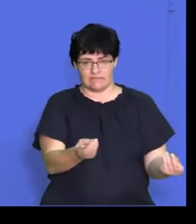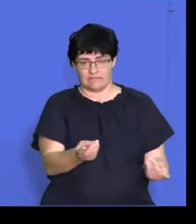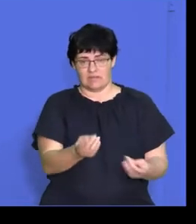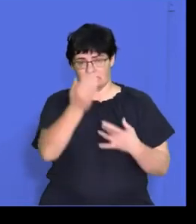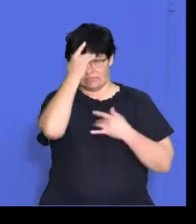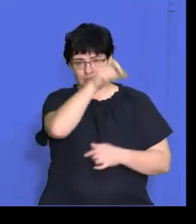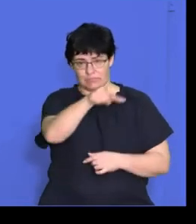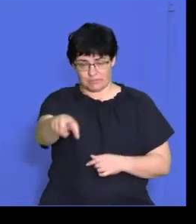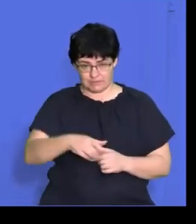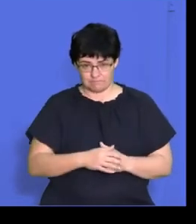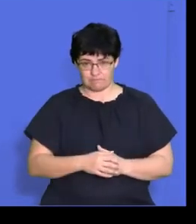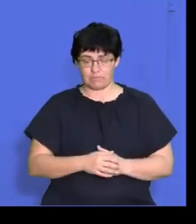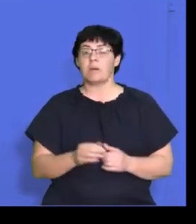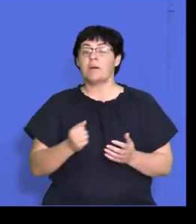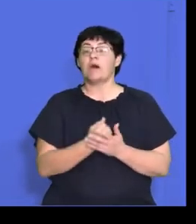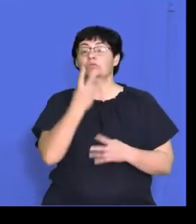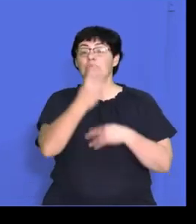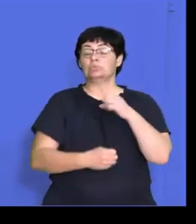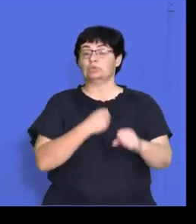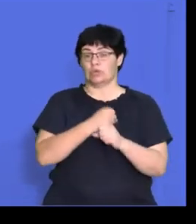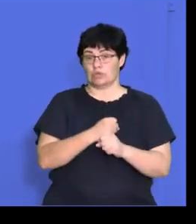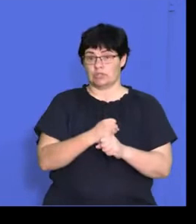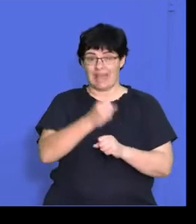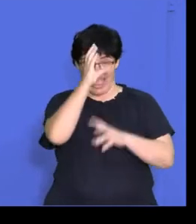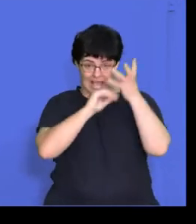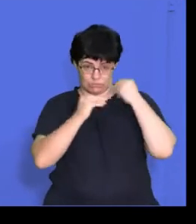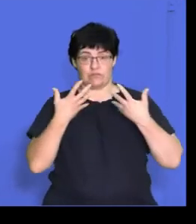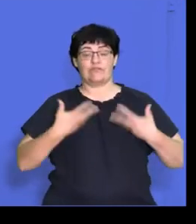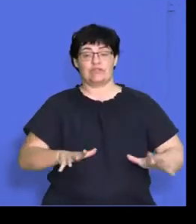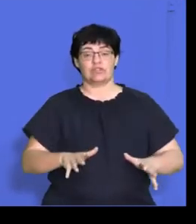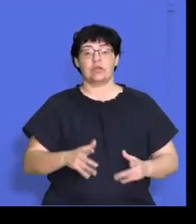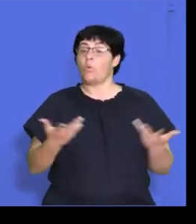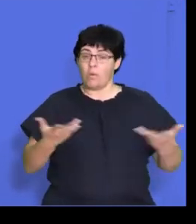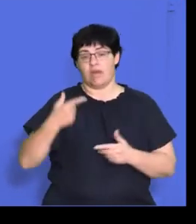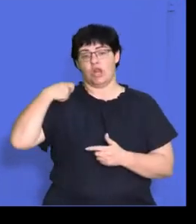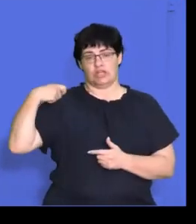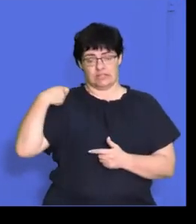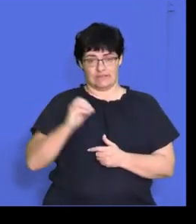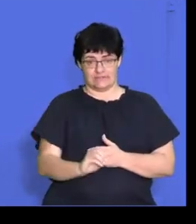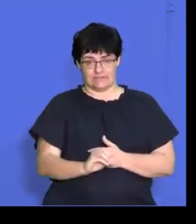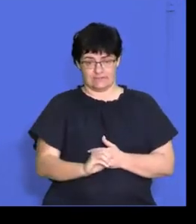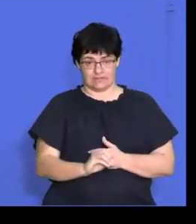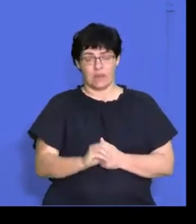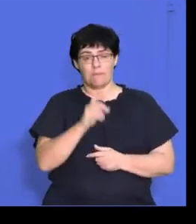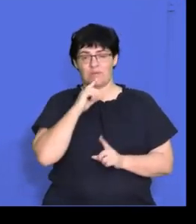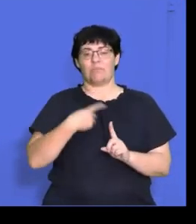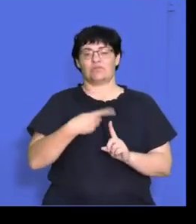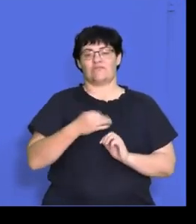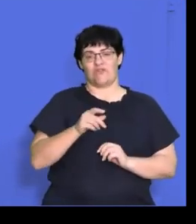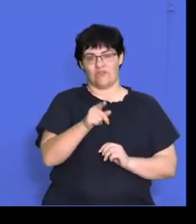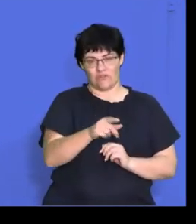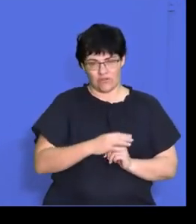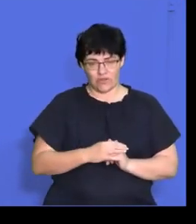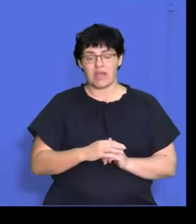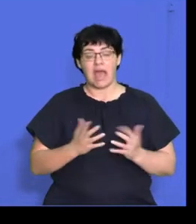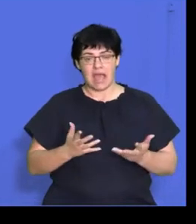Then you have to have at least two years' experience in nursing will be an advantage, and then